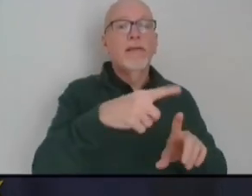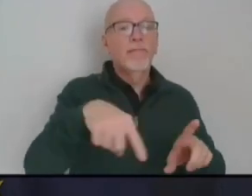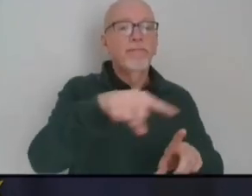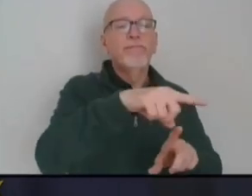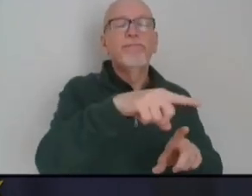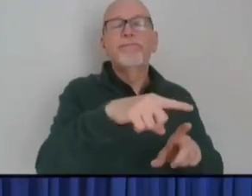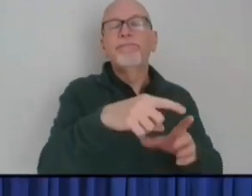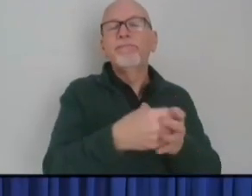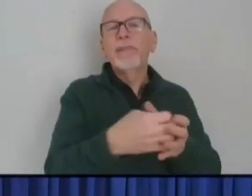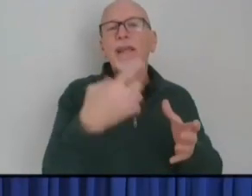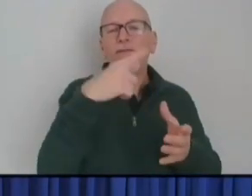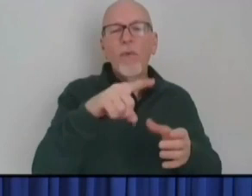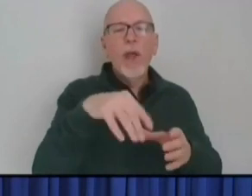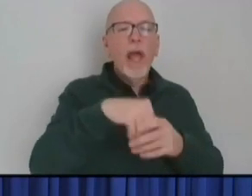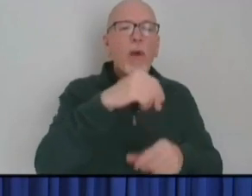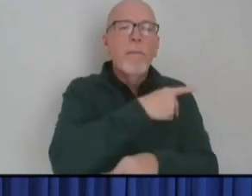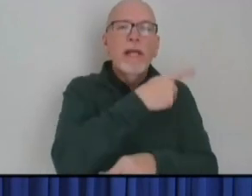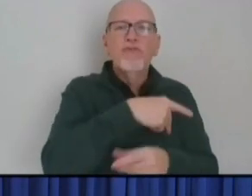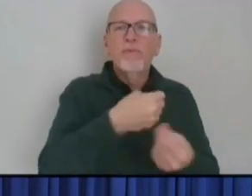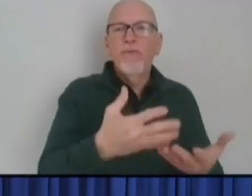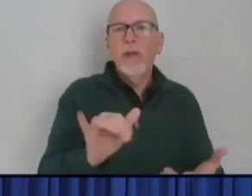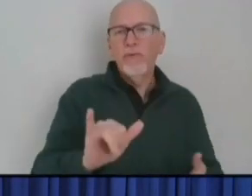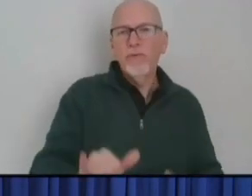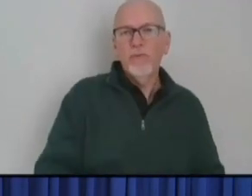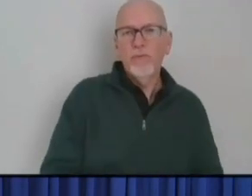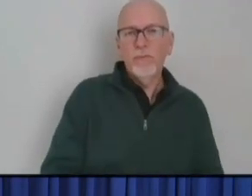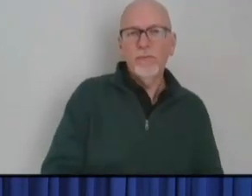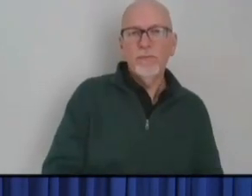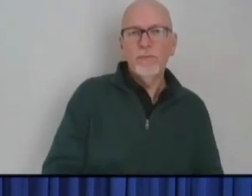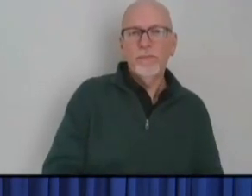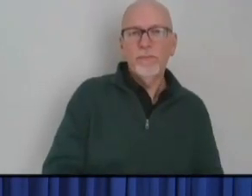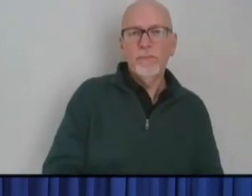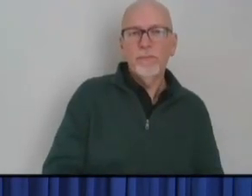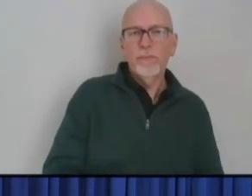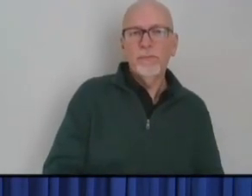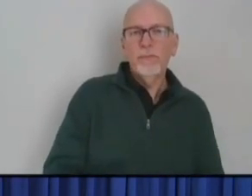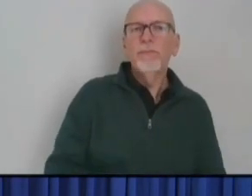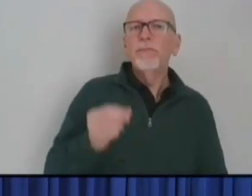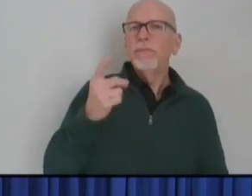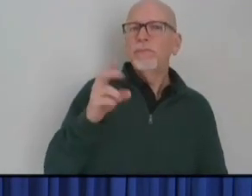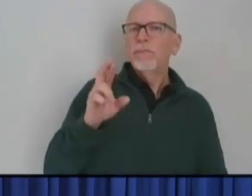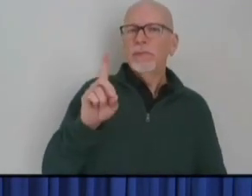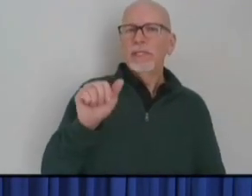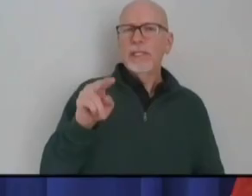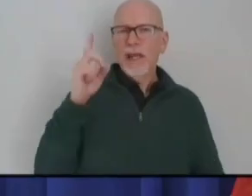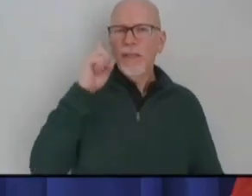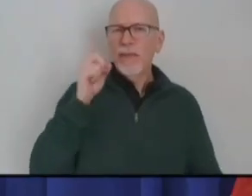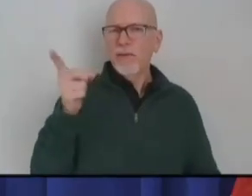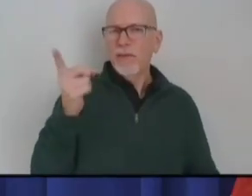providers. Yeah, and I would just say, and Dr. Dan, I think you're available, but